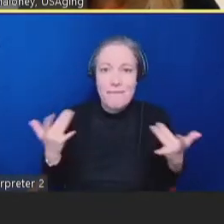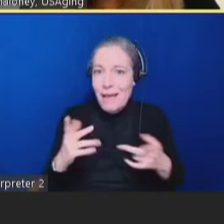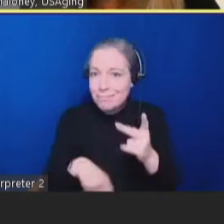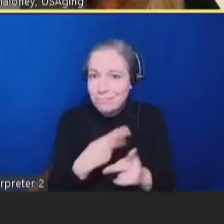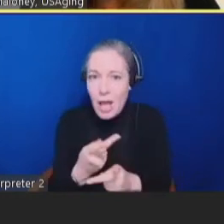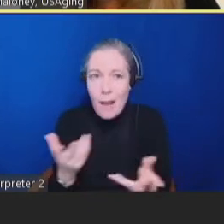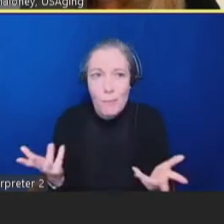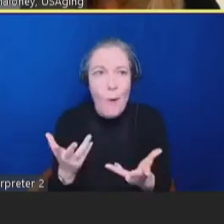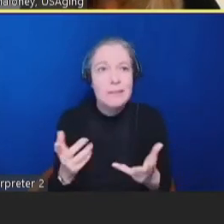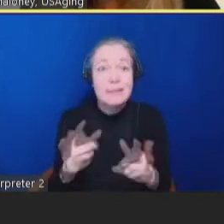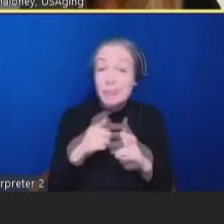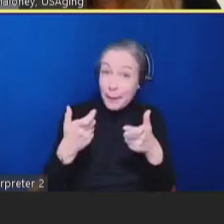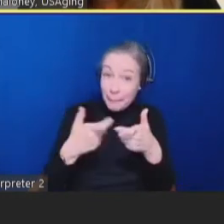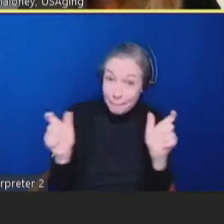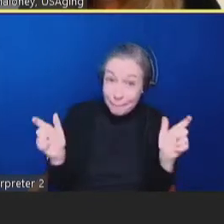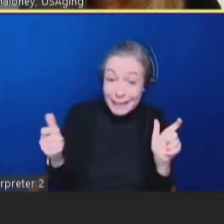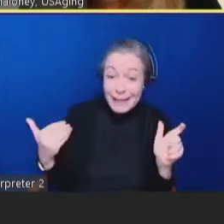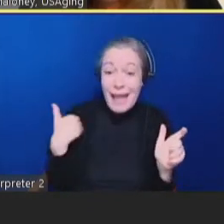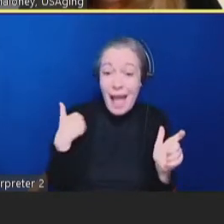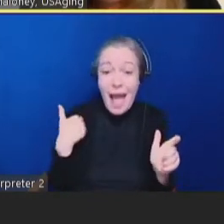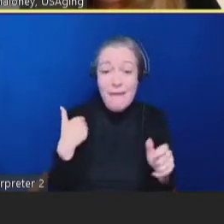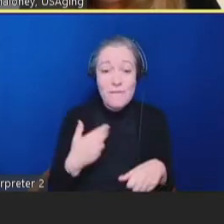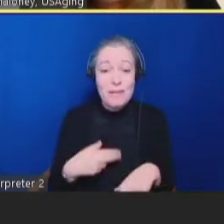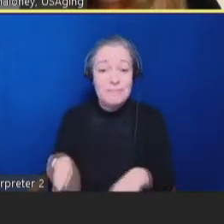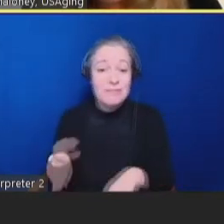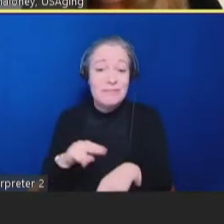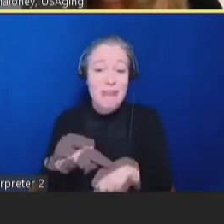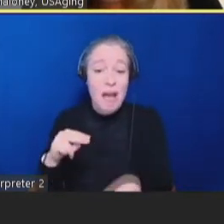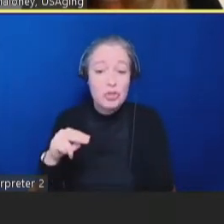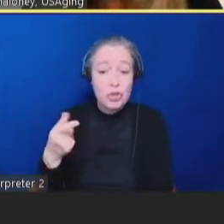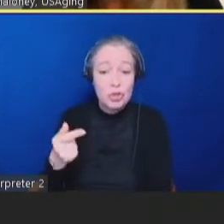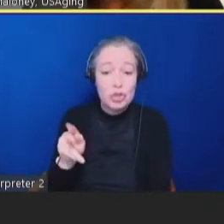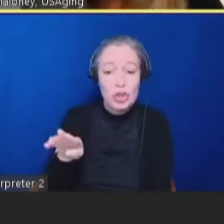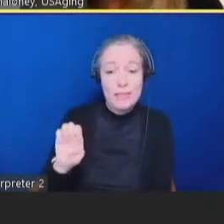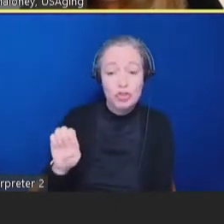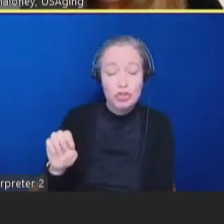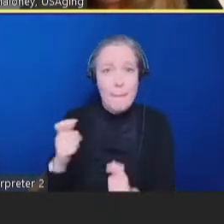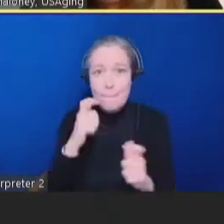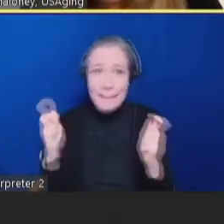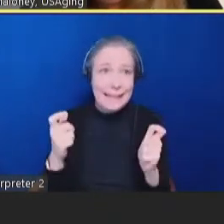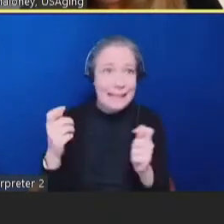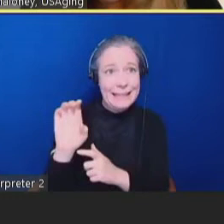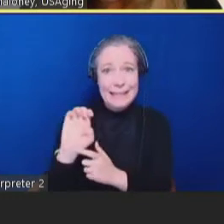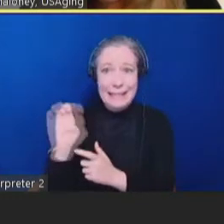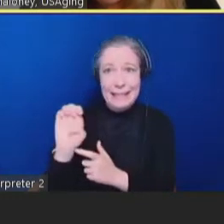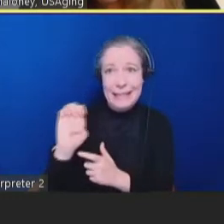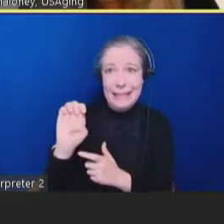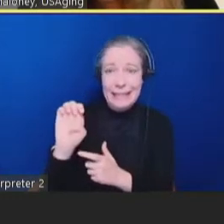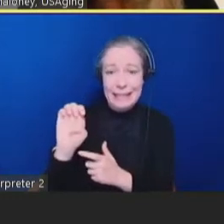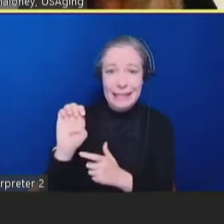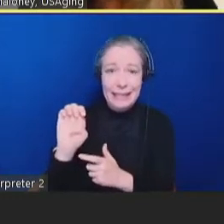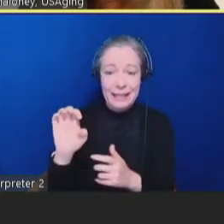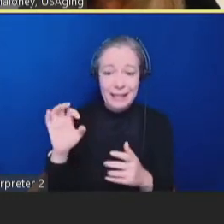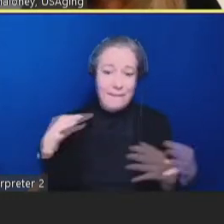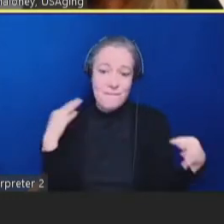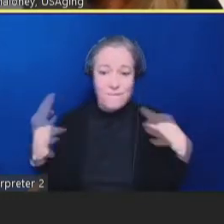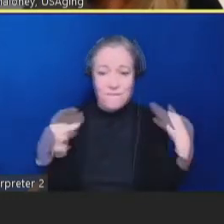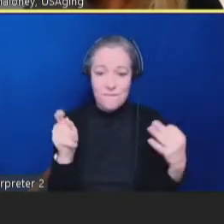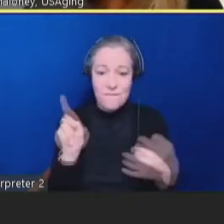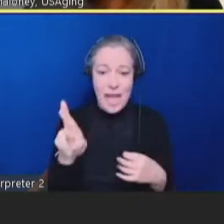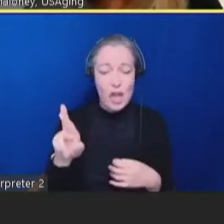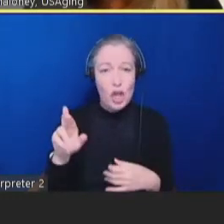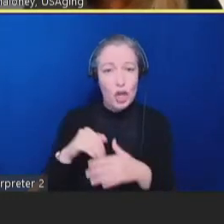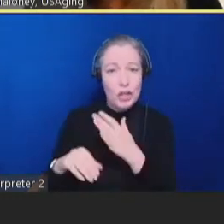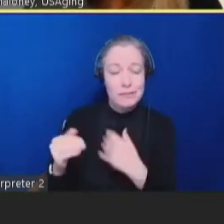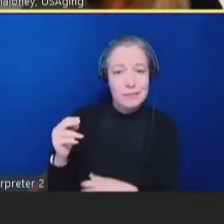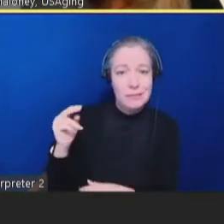include the National Grange Big E Multistate Fair in New England that brings 1.6 million members annually whose median age is